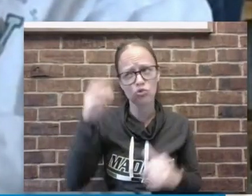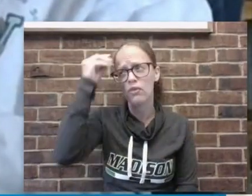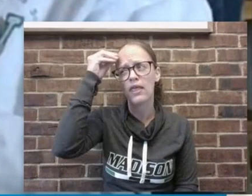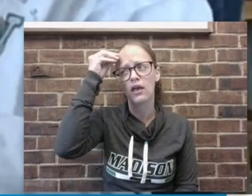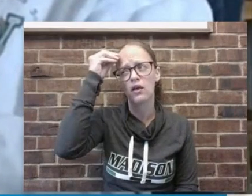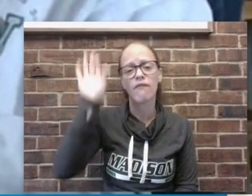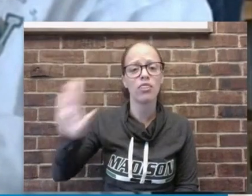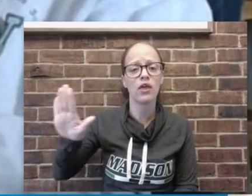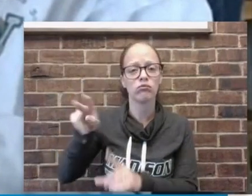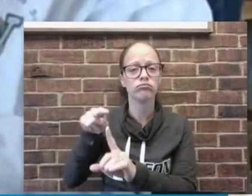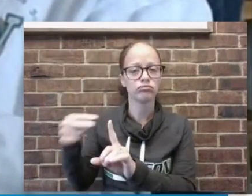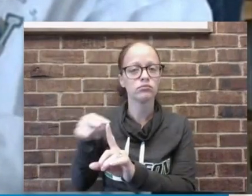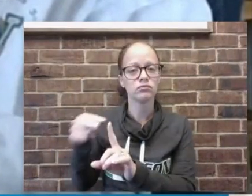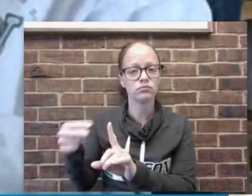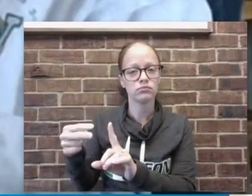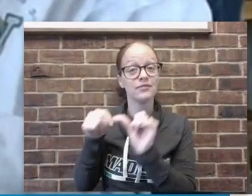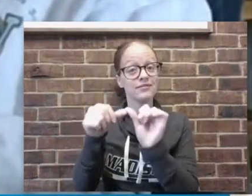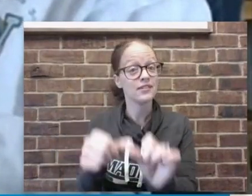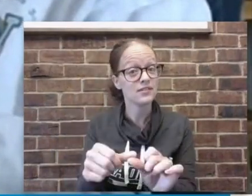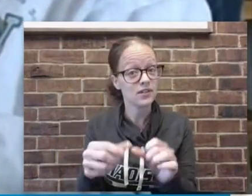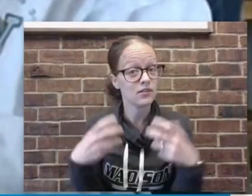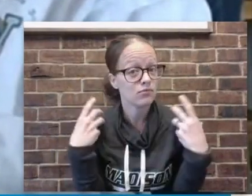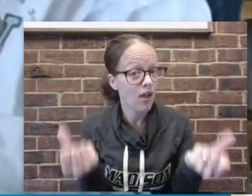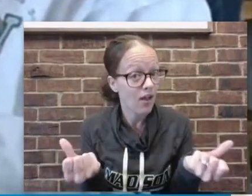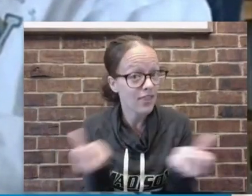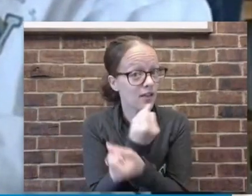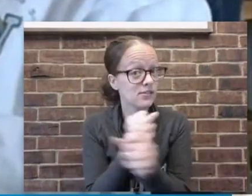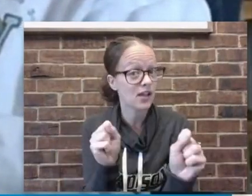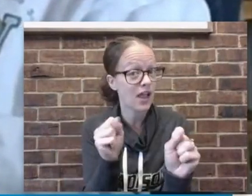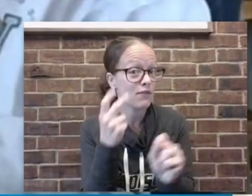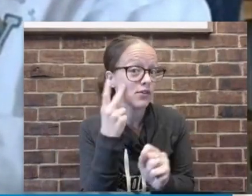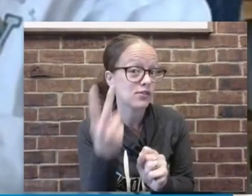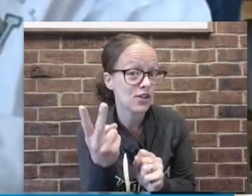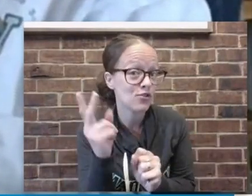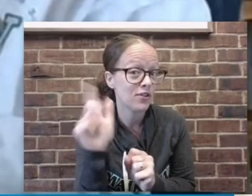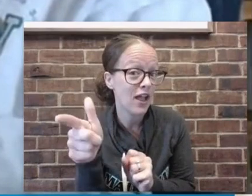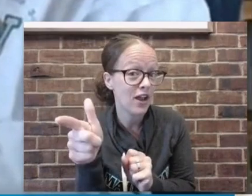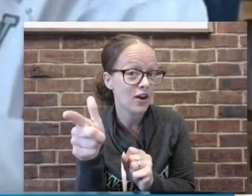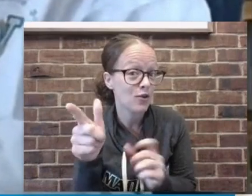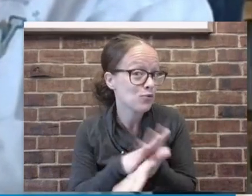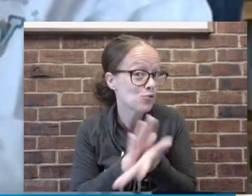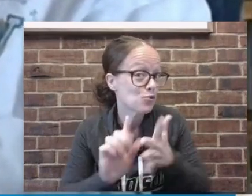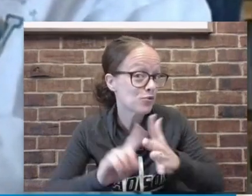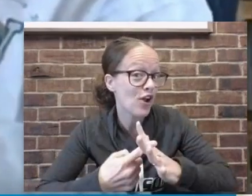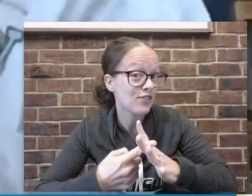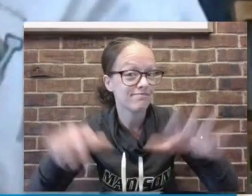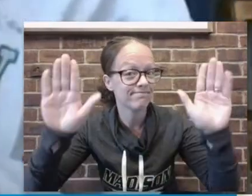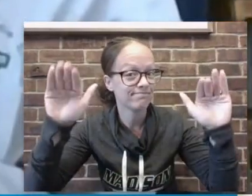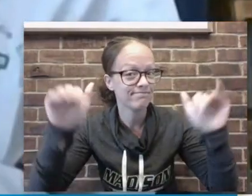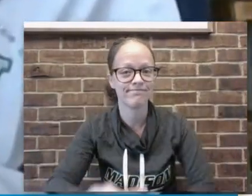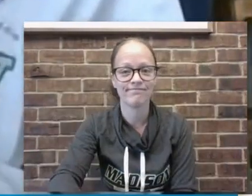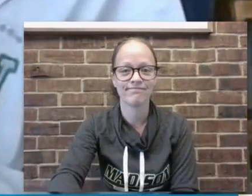stay well be safe and we'll see you when we get back to school see ya